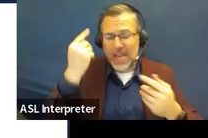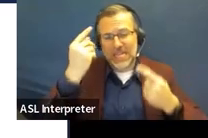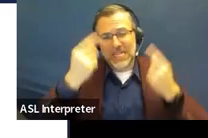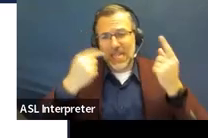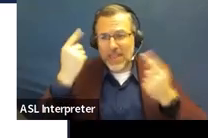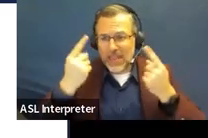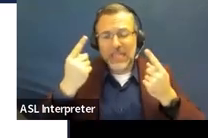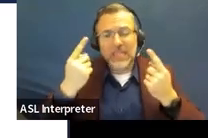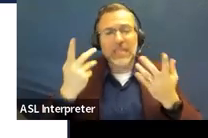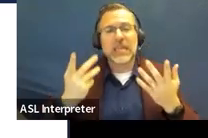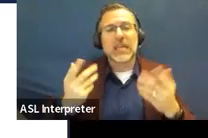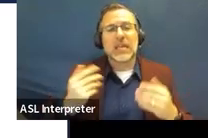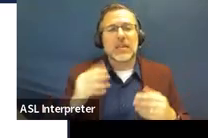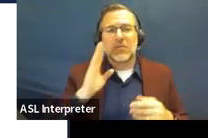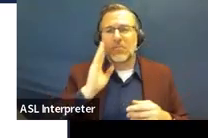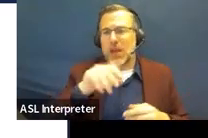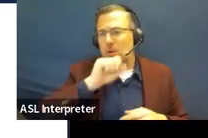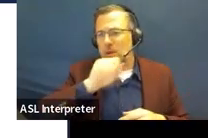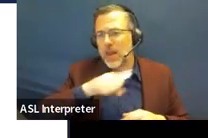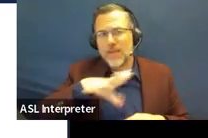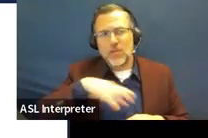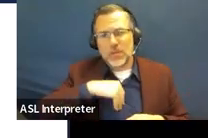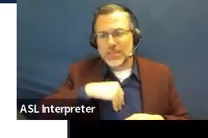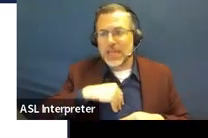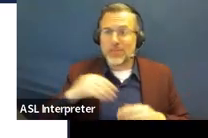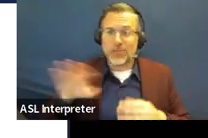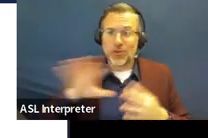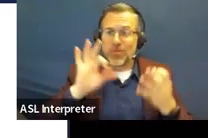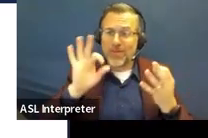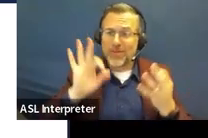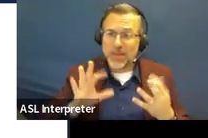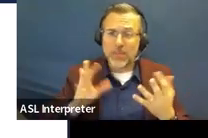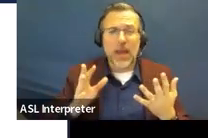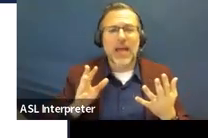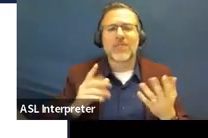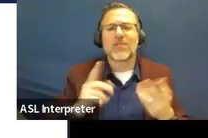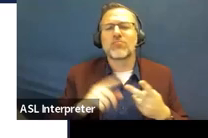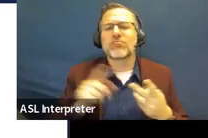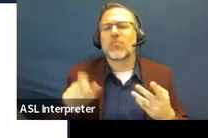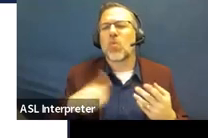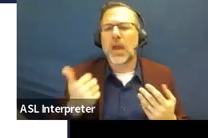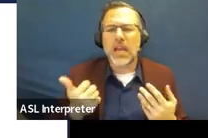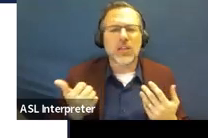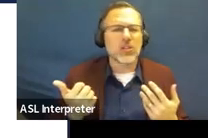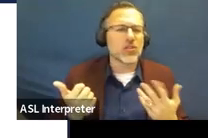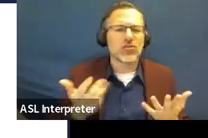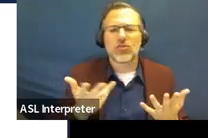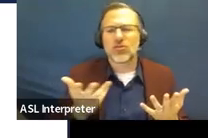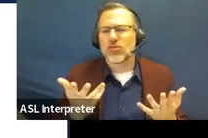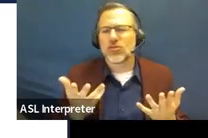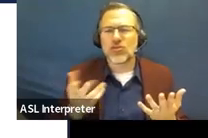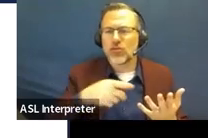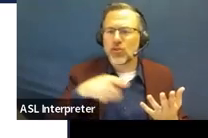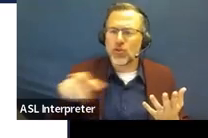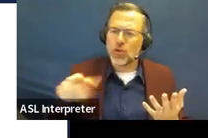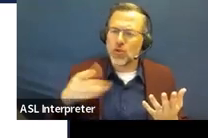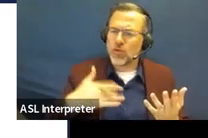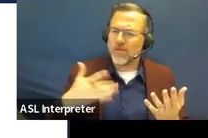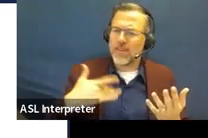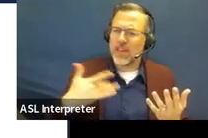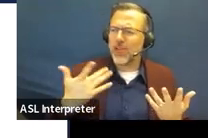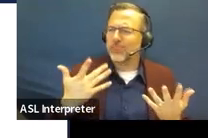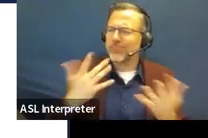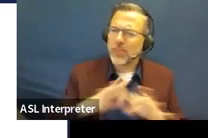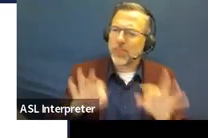through the training, I would love to take feedback at the end for what else you guys think might be helpful for those kind of first-timers,